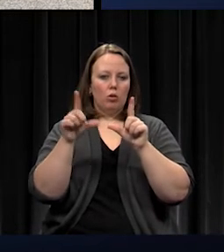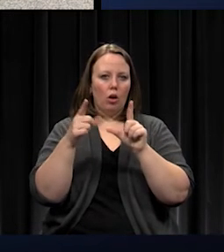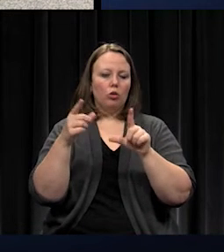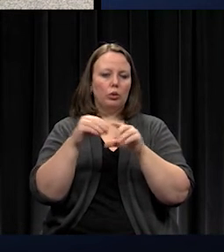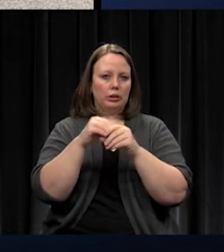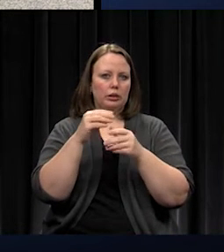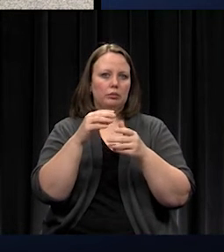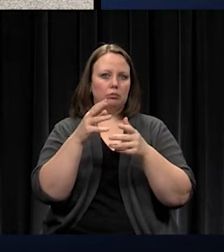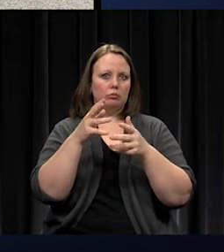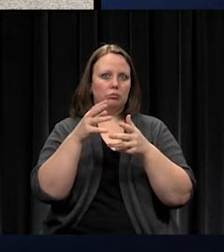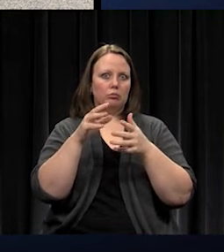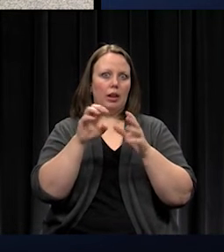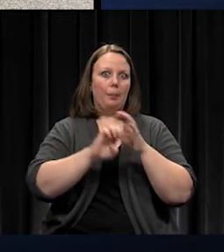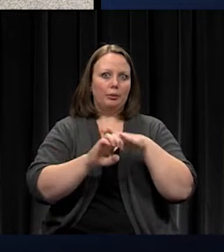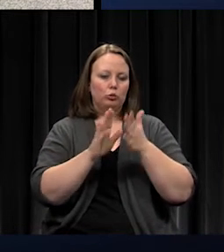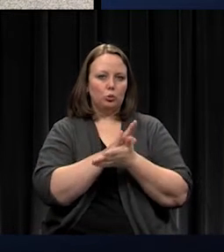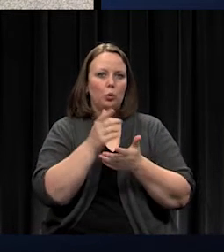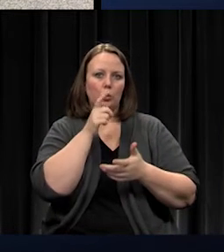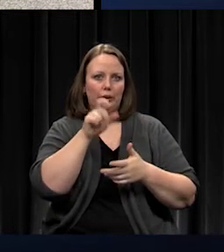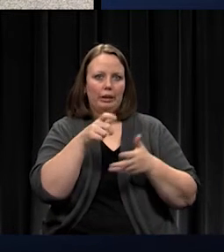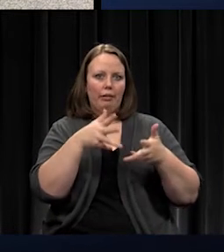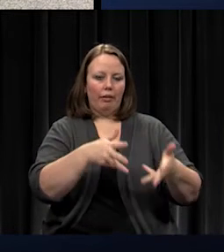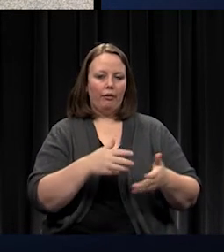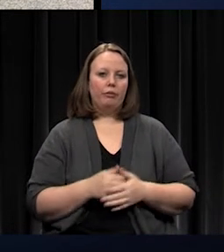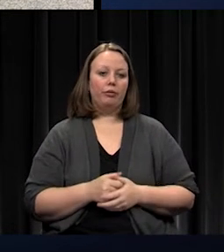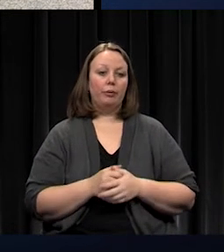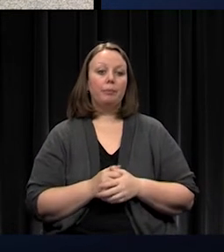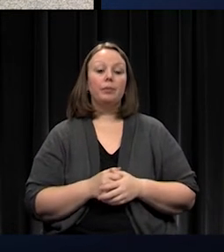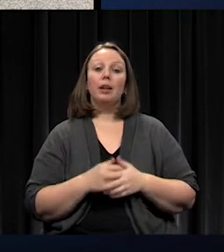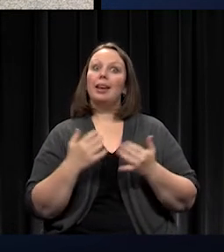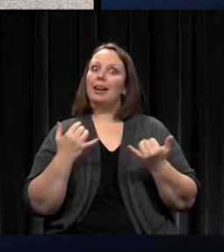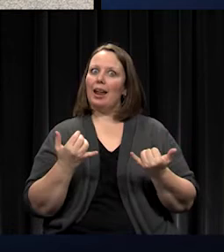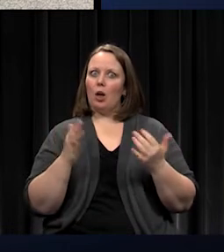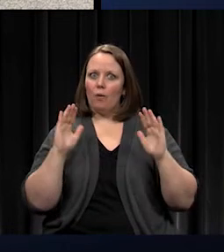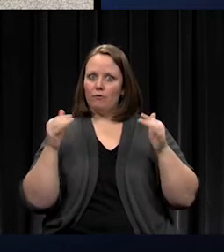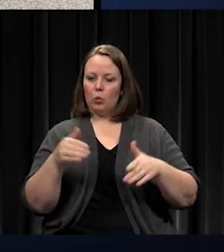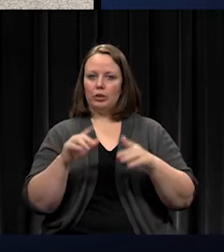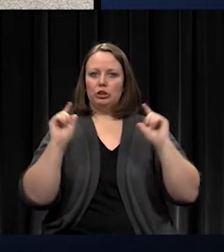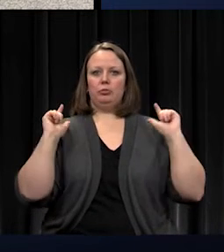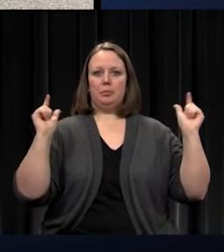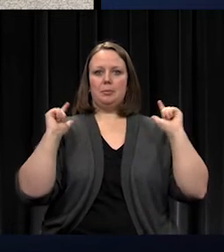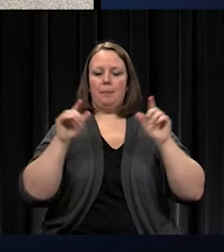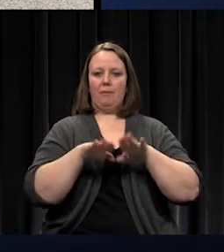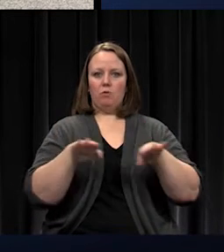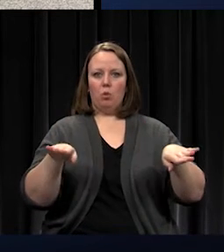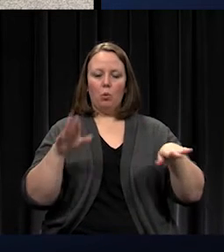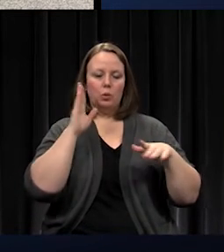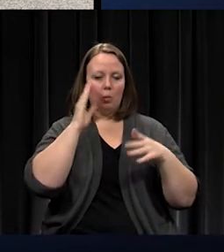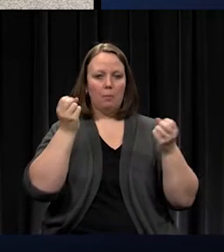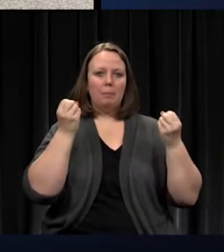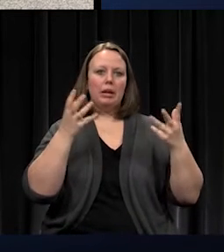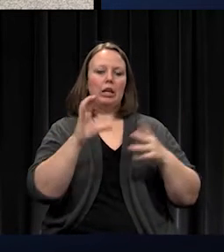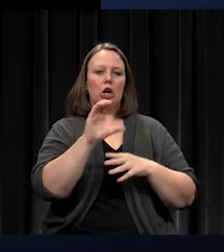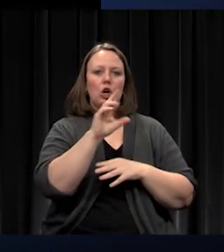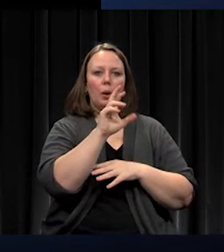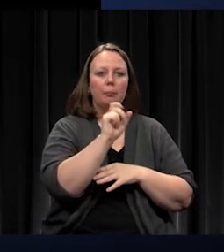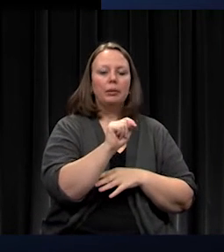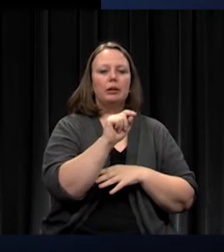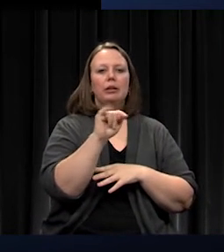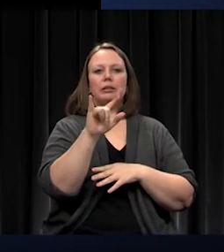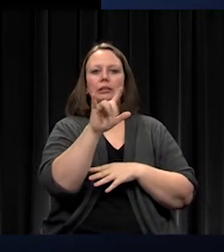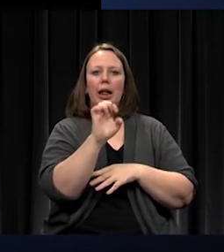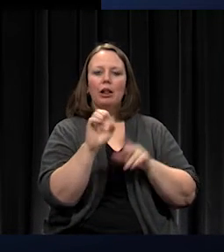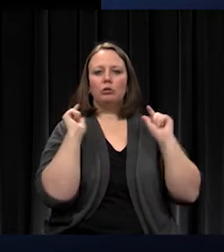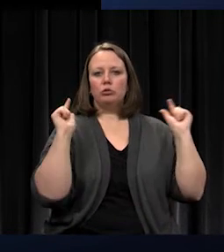schools. Our focus now is on the gym floors. We know we need to replace the, many of the carpet and tile gyms and looking for that solution. And